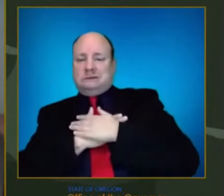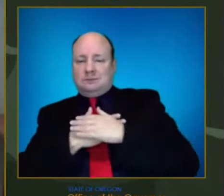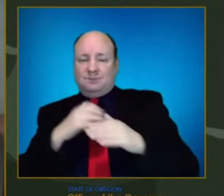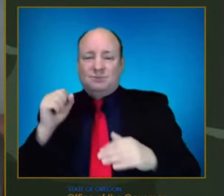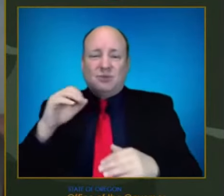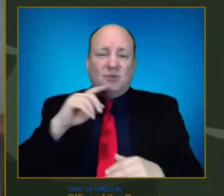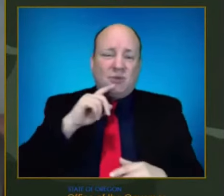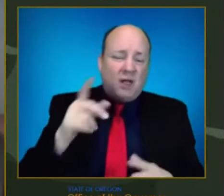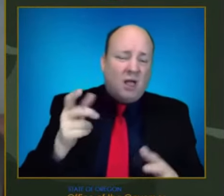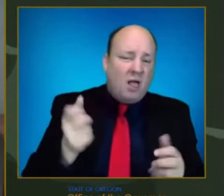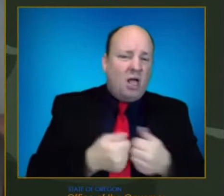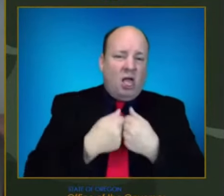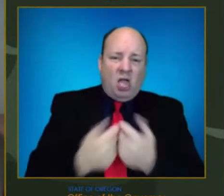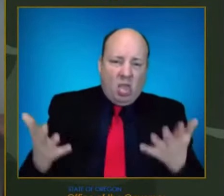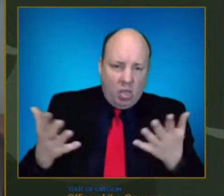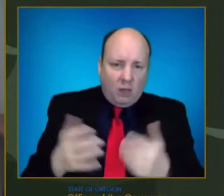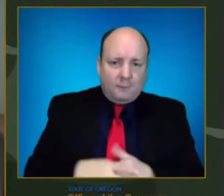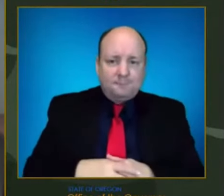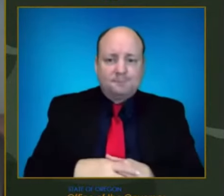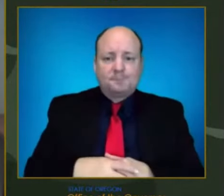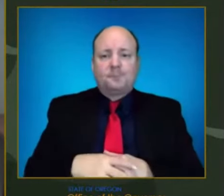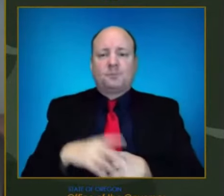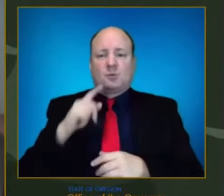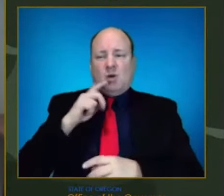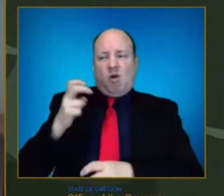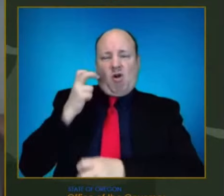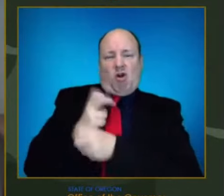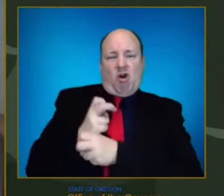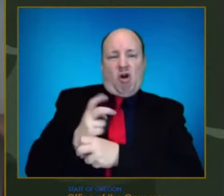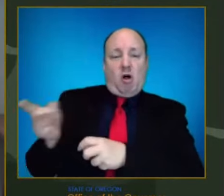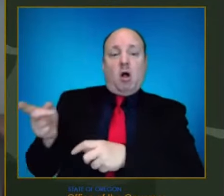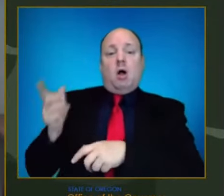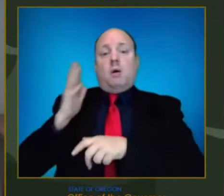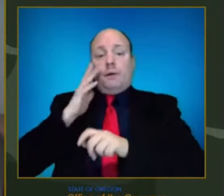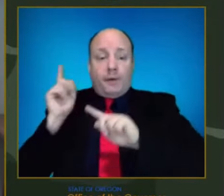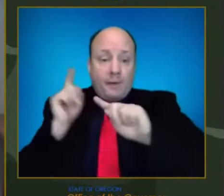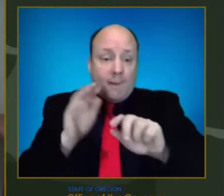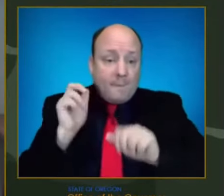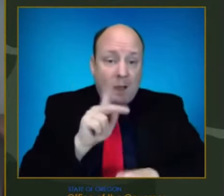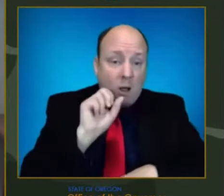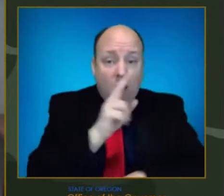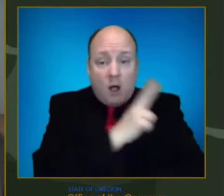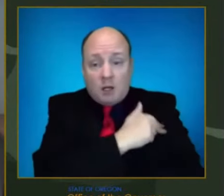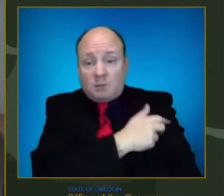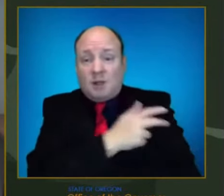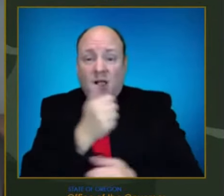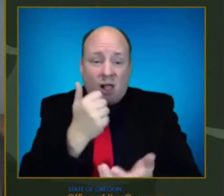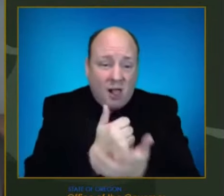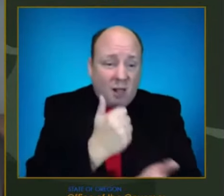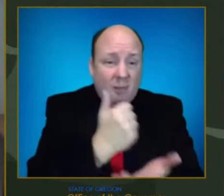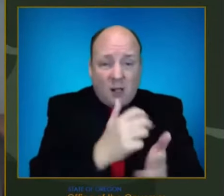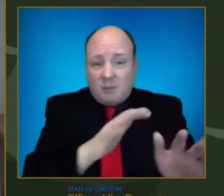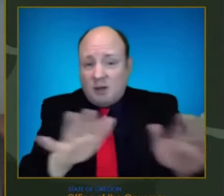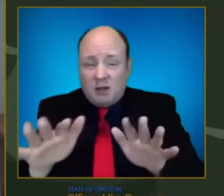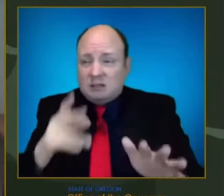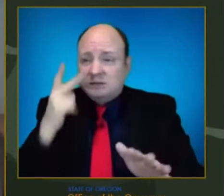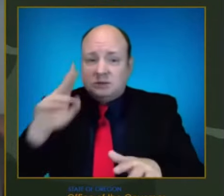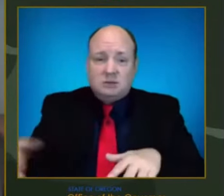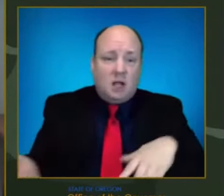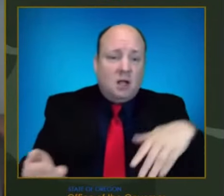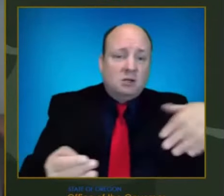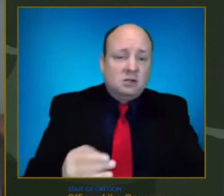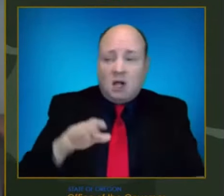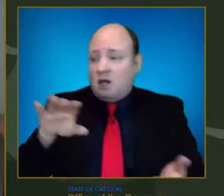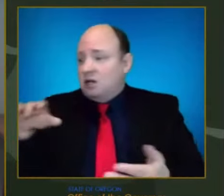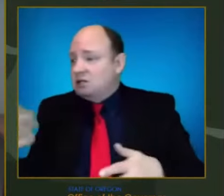care for these sick patients and honestly see people die on a daily basis, and that's taking a toll on our health care workers. So